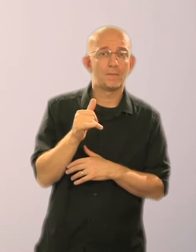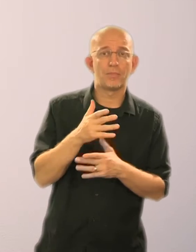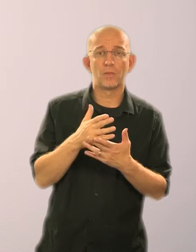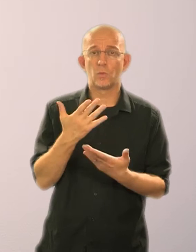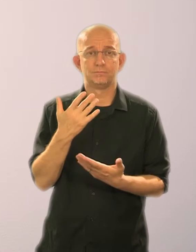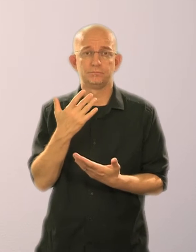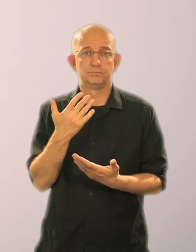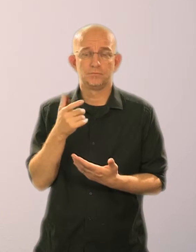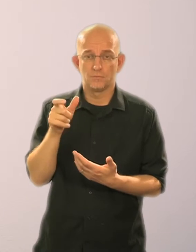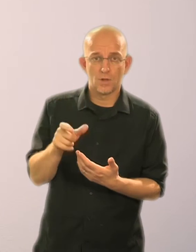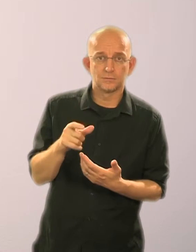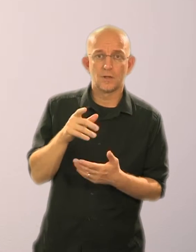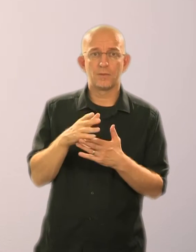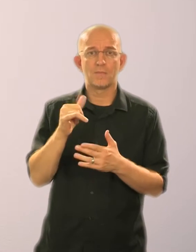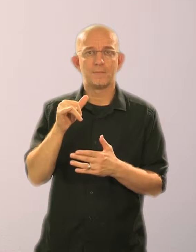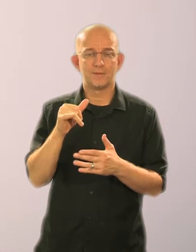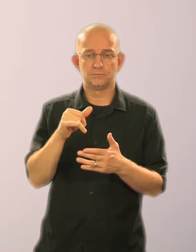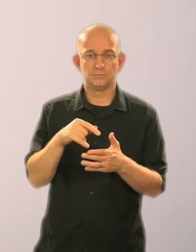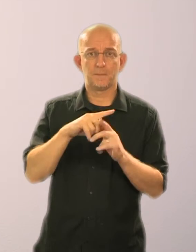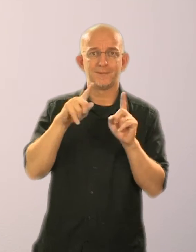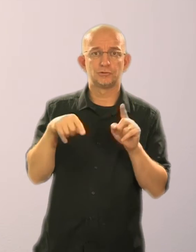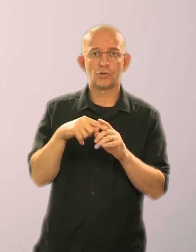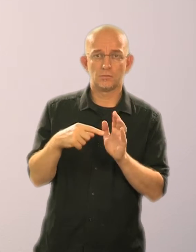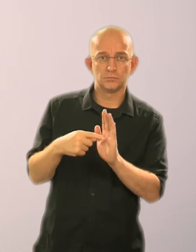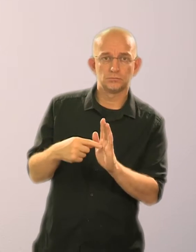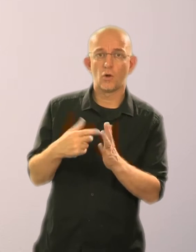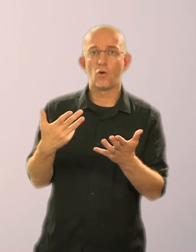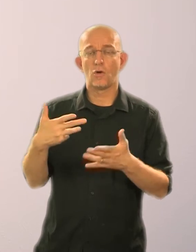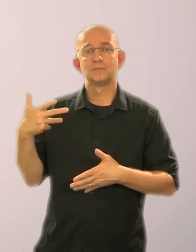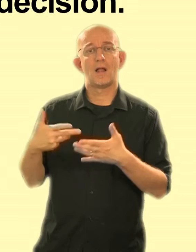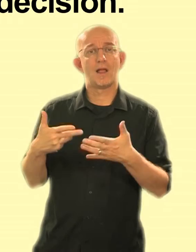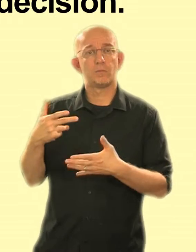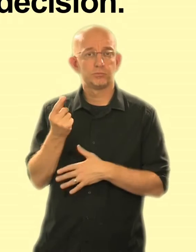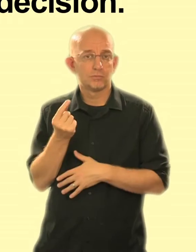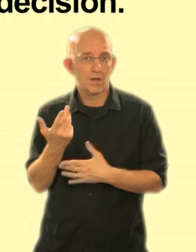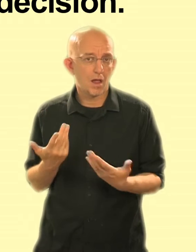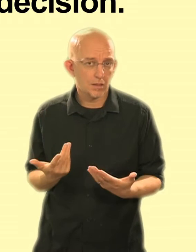with pictures or sign language. 3.